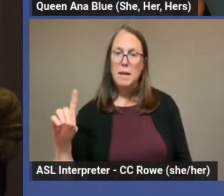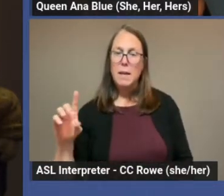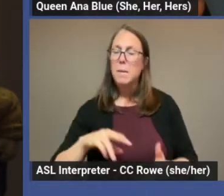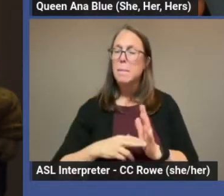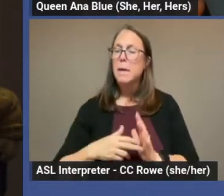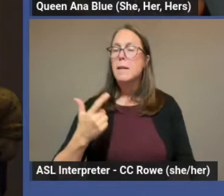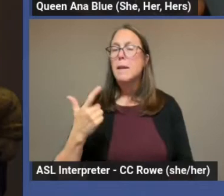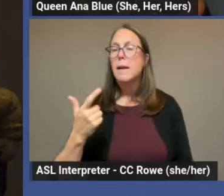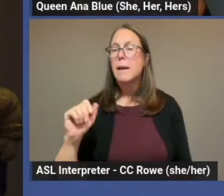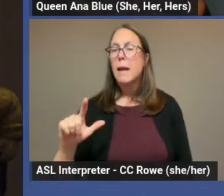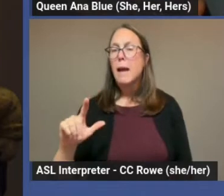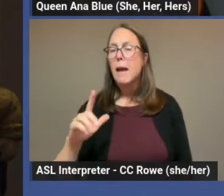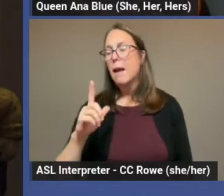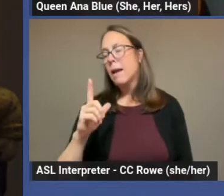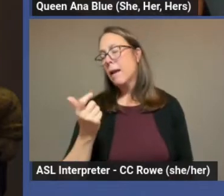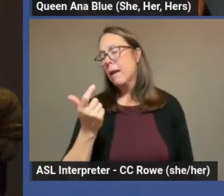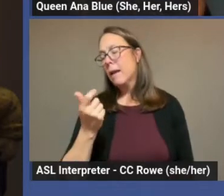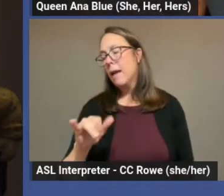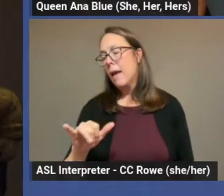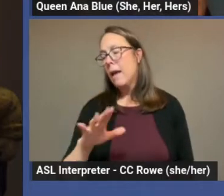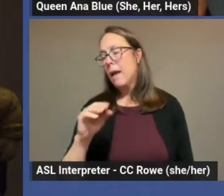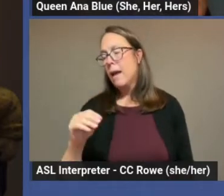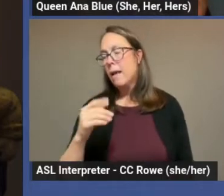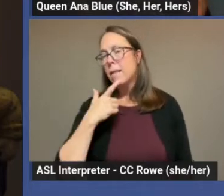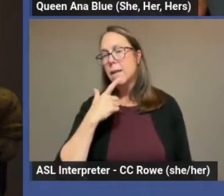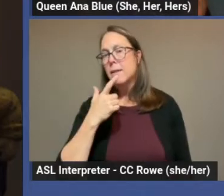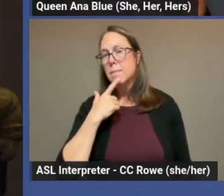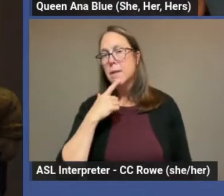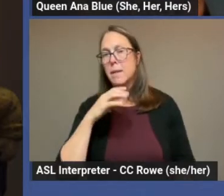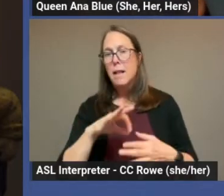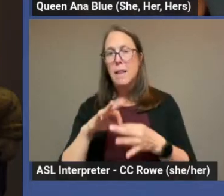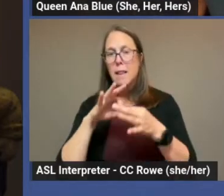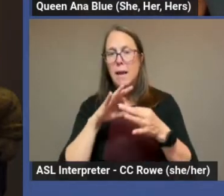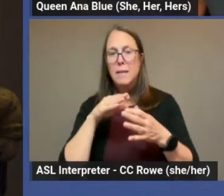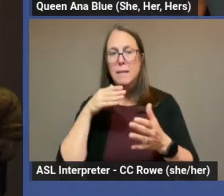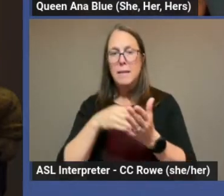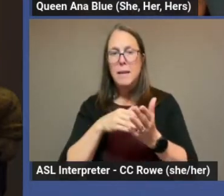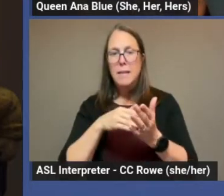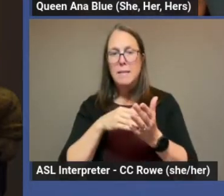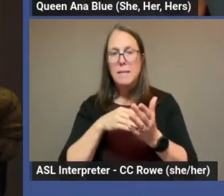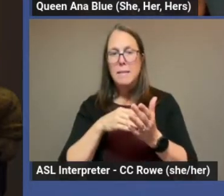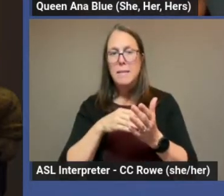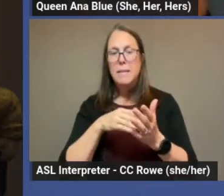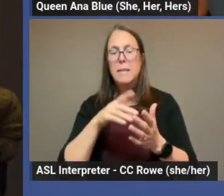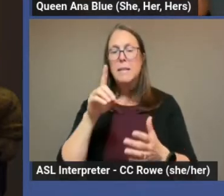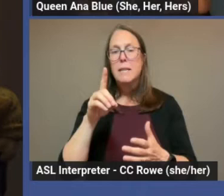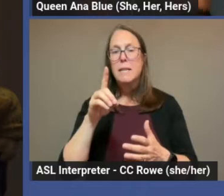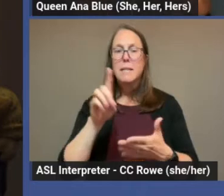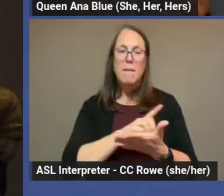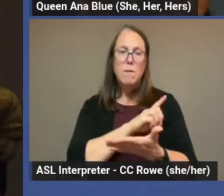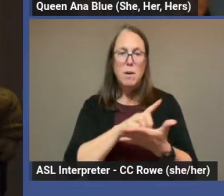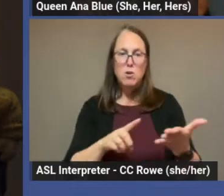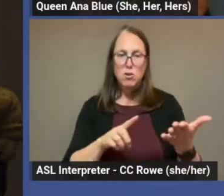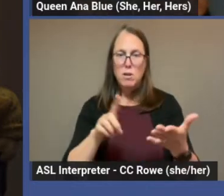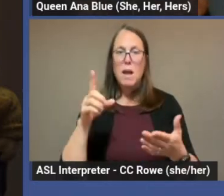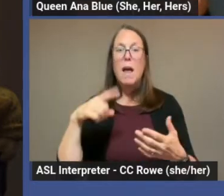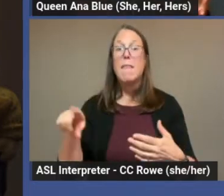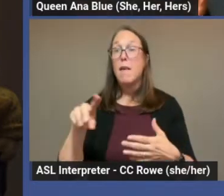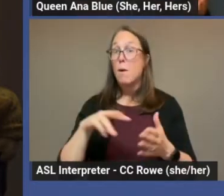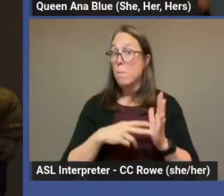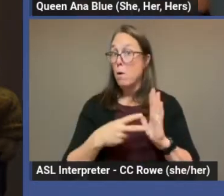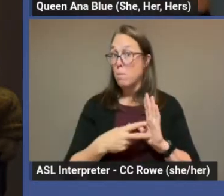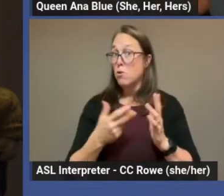Alliance Against Defamation. So their purpose is to kind of point out when there are controversies